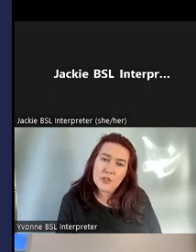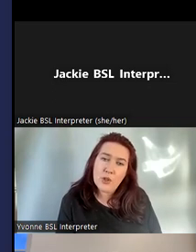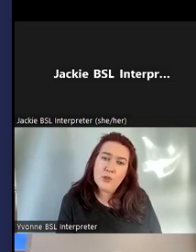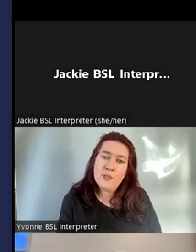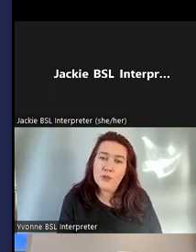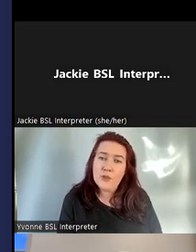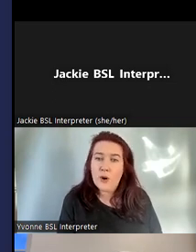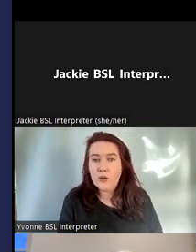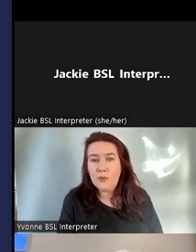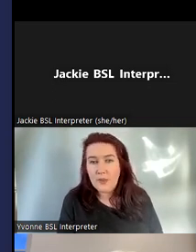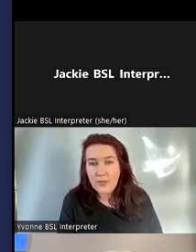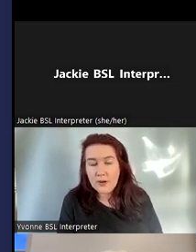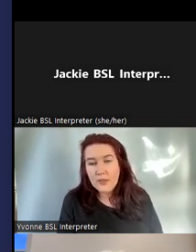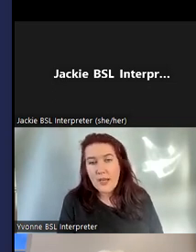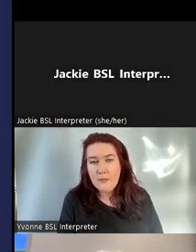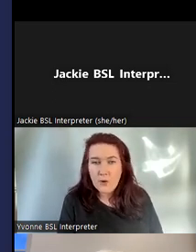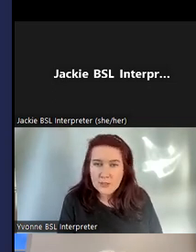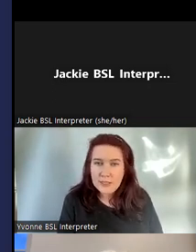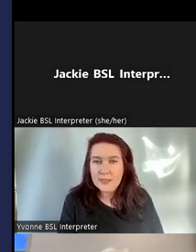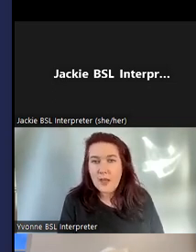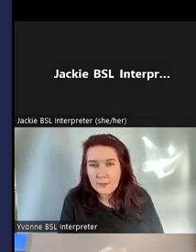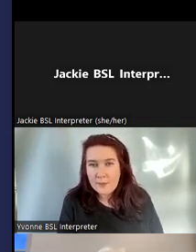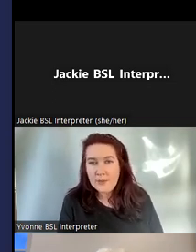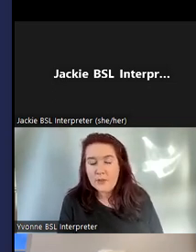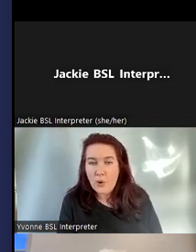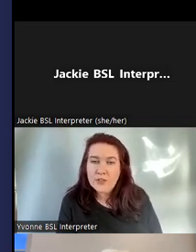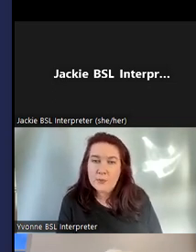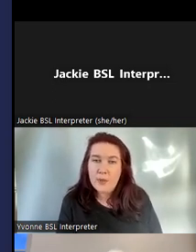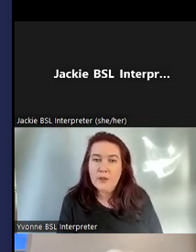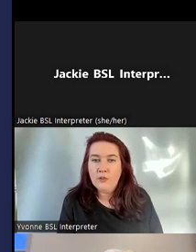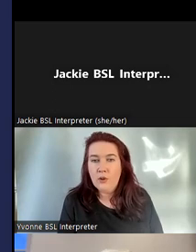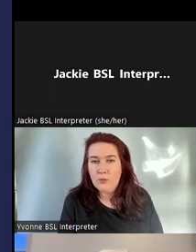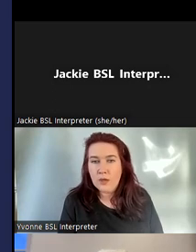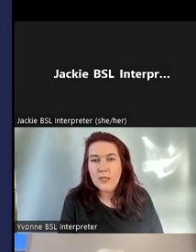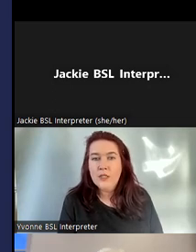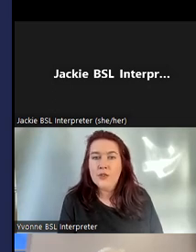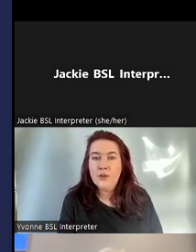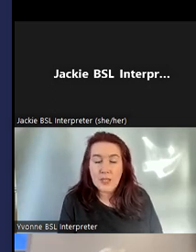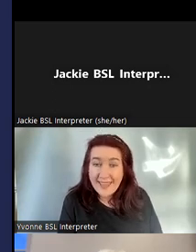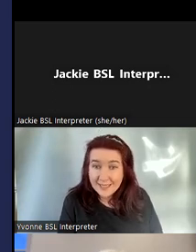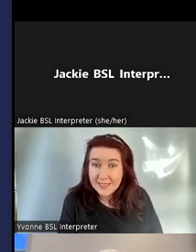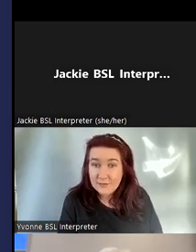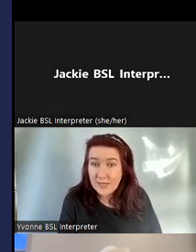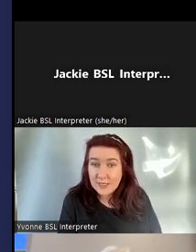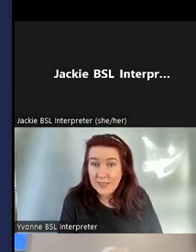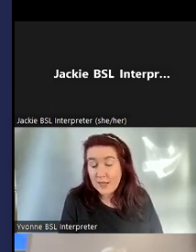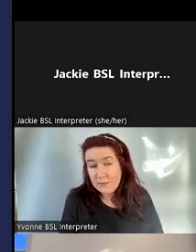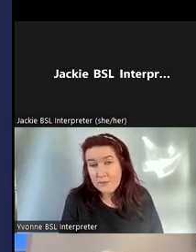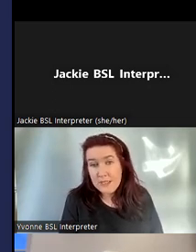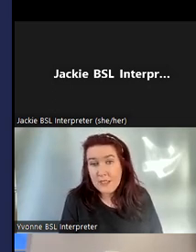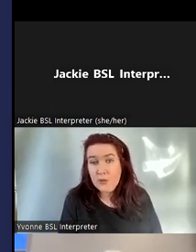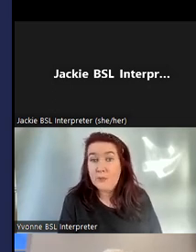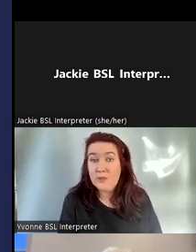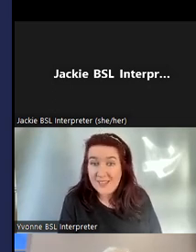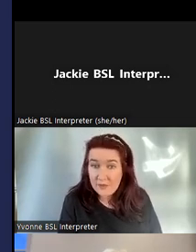Deaf History Scotland we do work with other volunteers and other members the officers put in an awful lot of work to collect that that